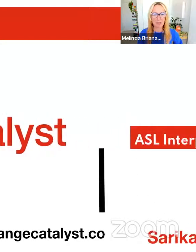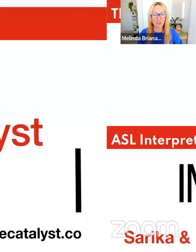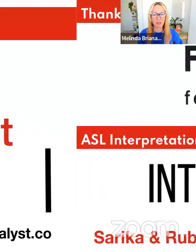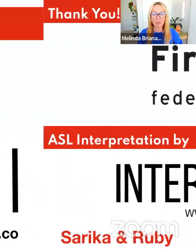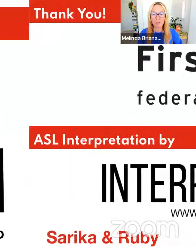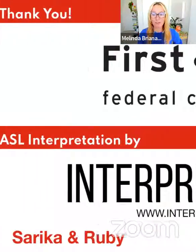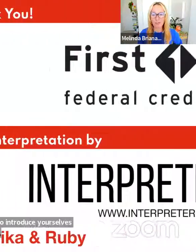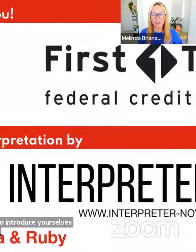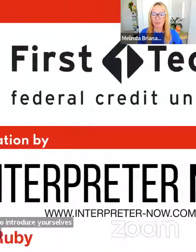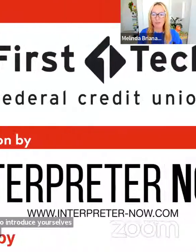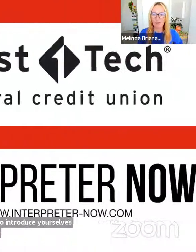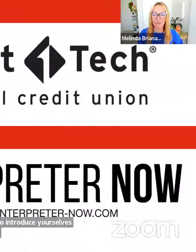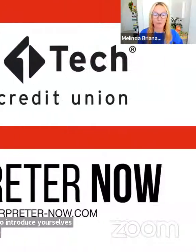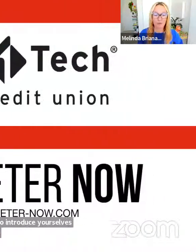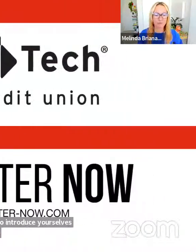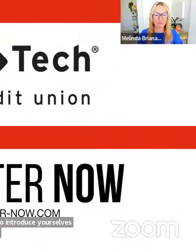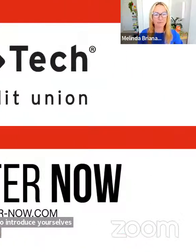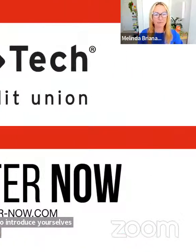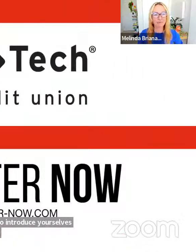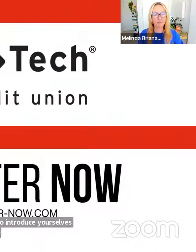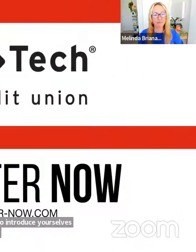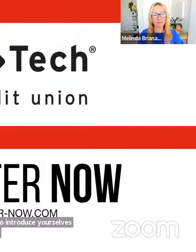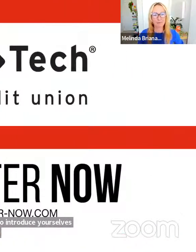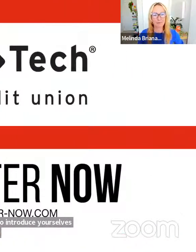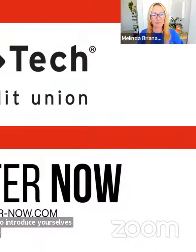who is blind or low vision or on the phone.